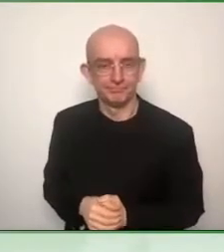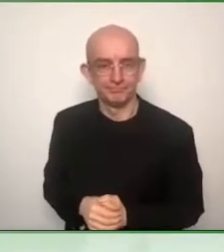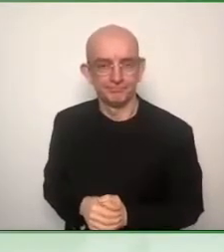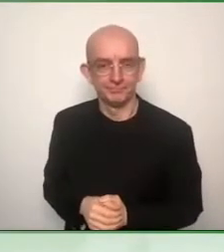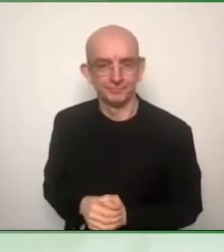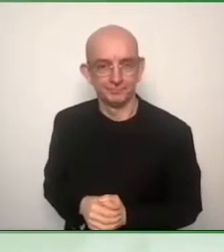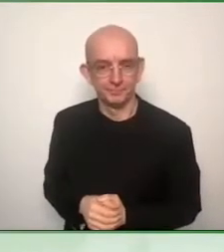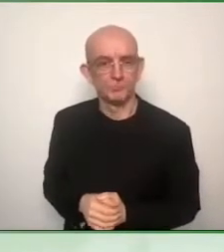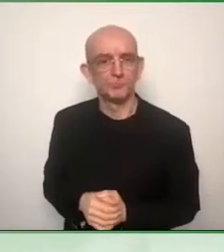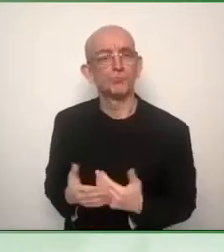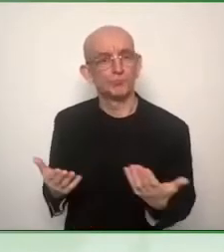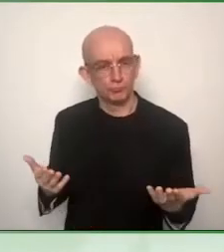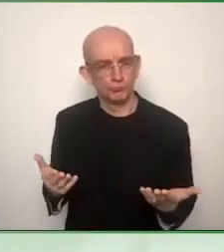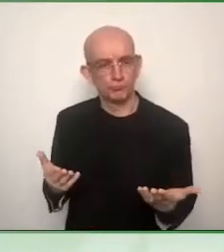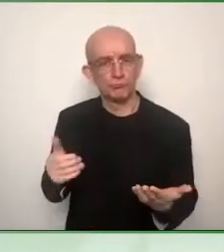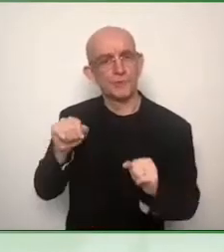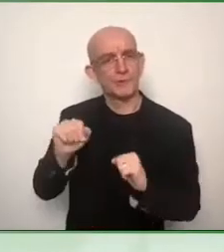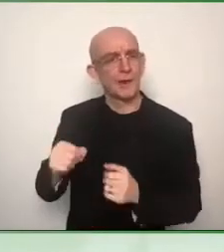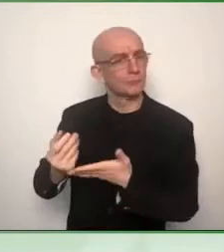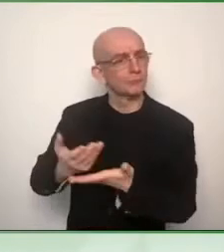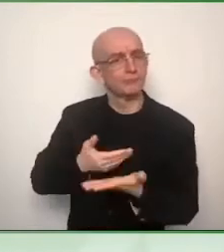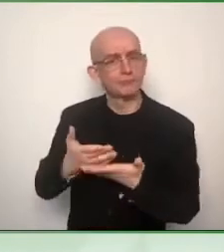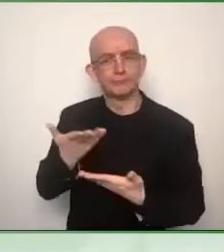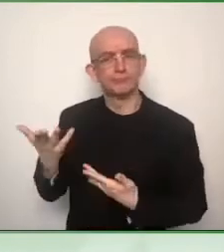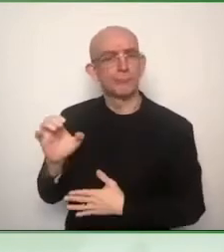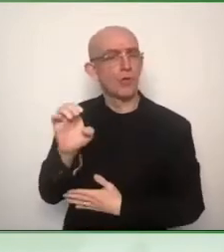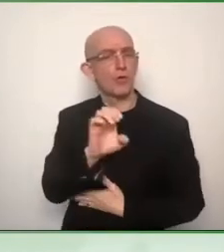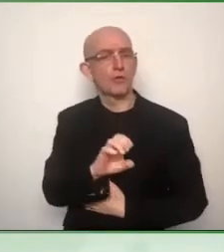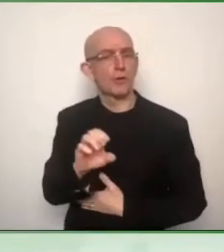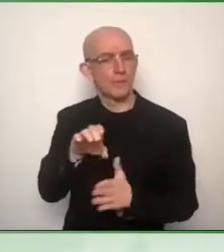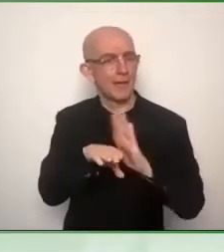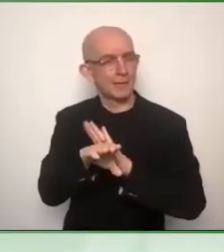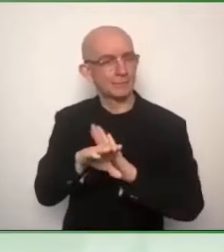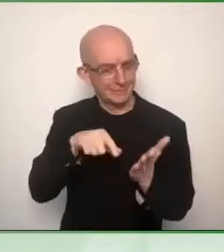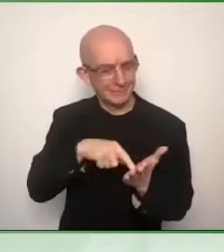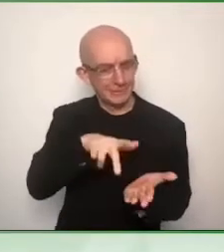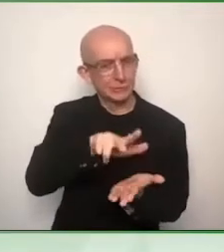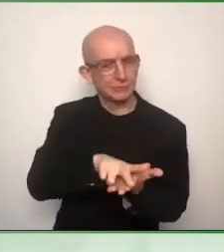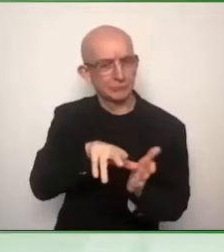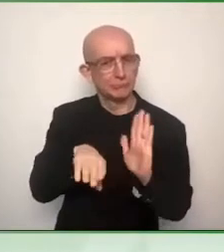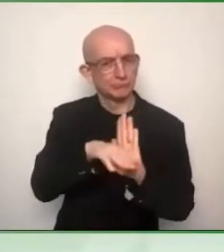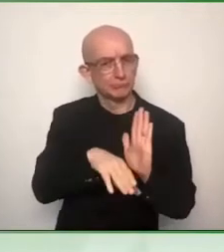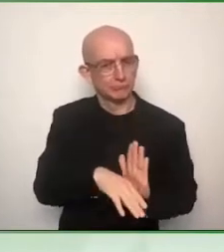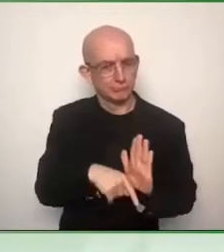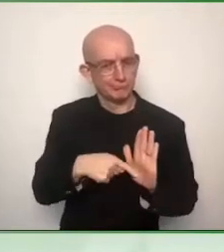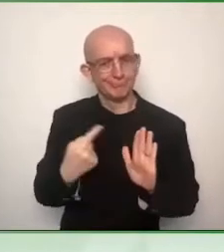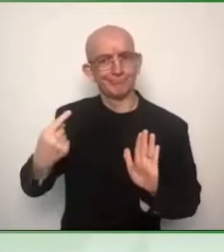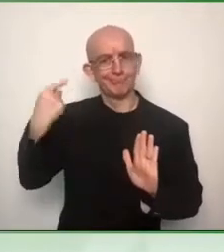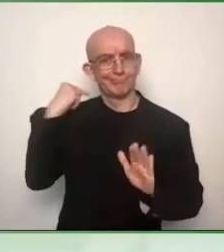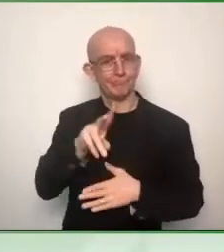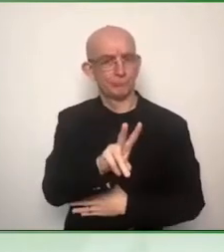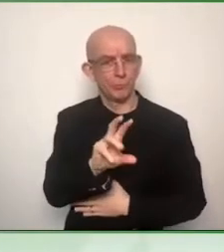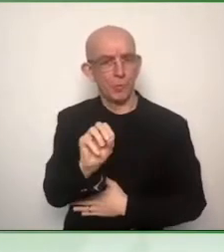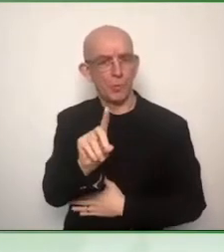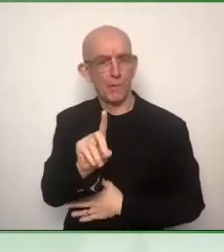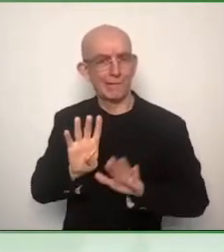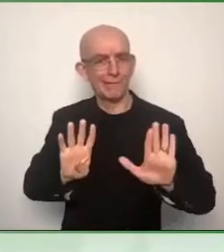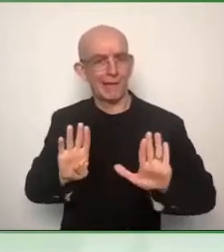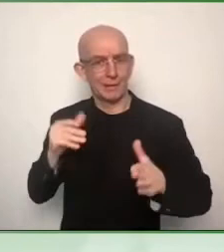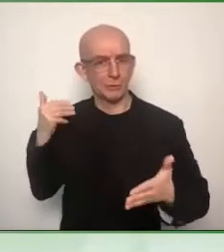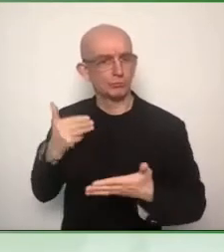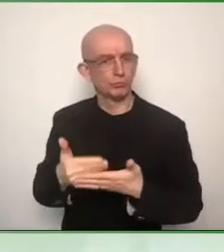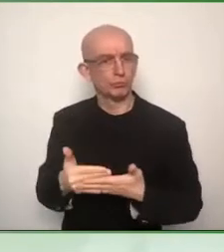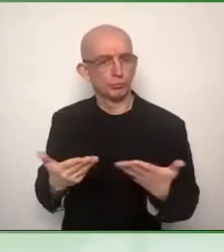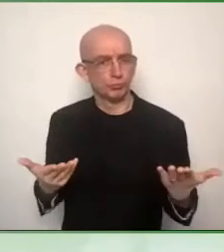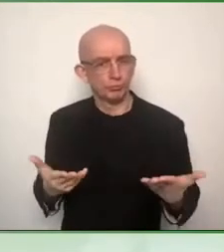Where we are right now, what happened since 2019? Okay, so thanks very much